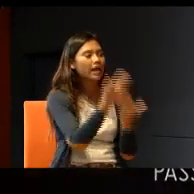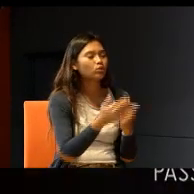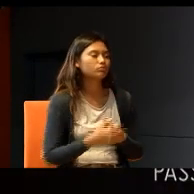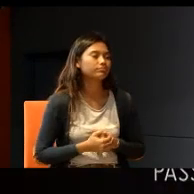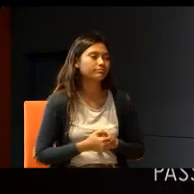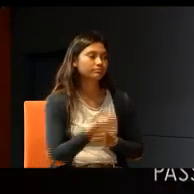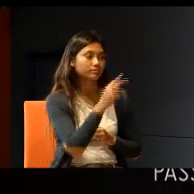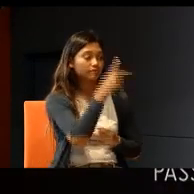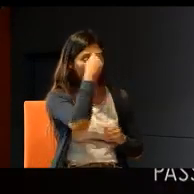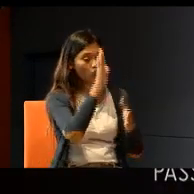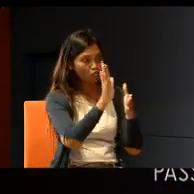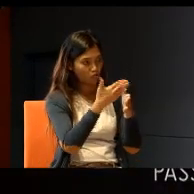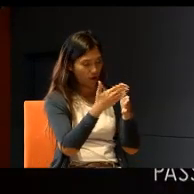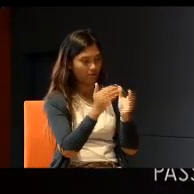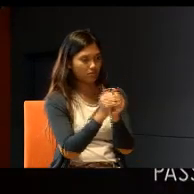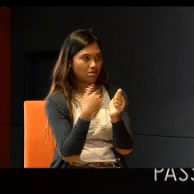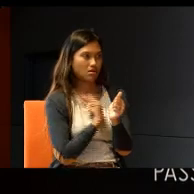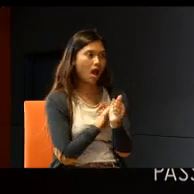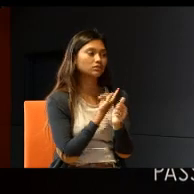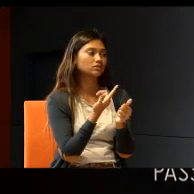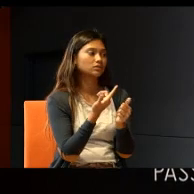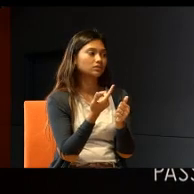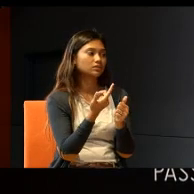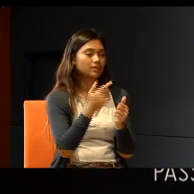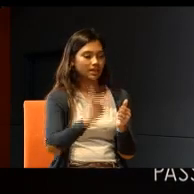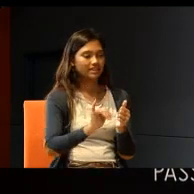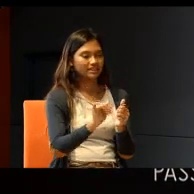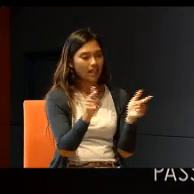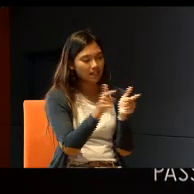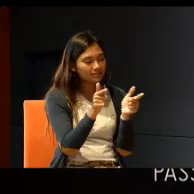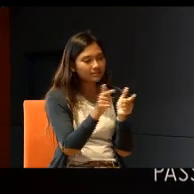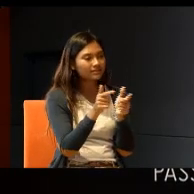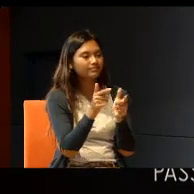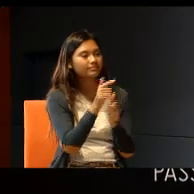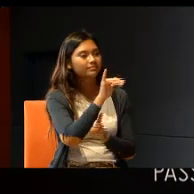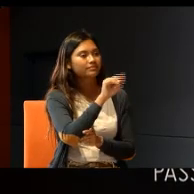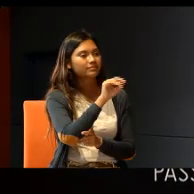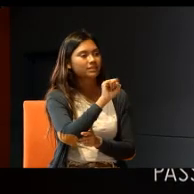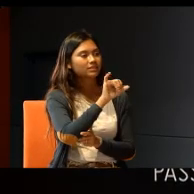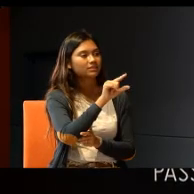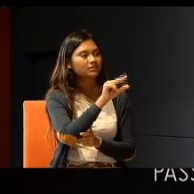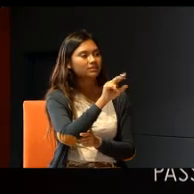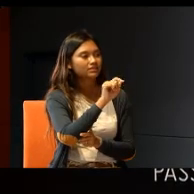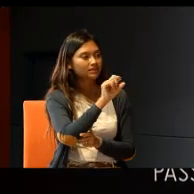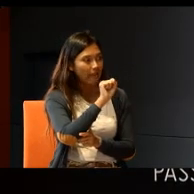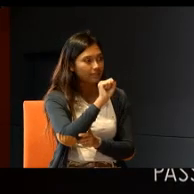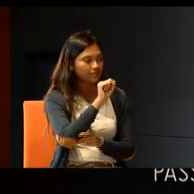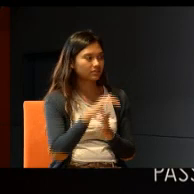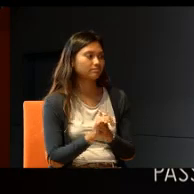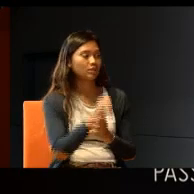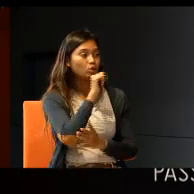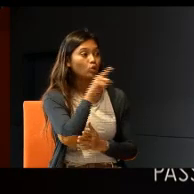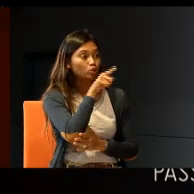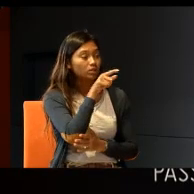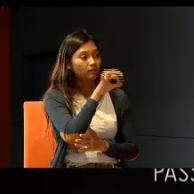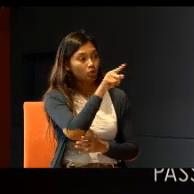for sharing with us these little insights. And I'm not sure whether you're aware, but in